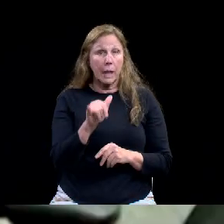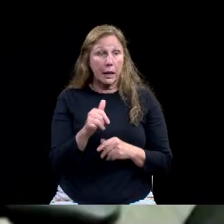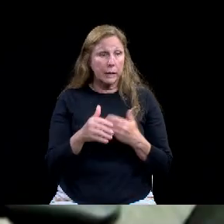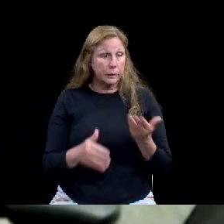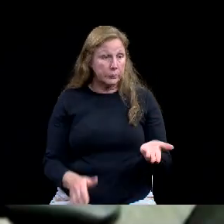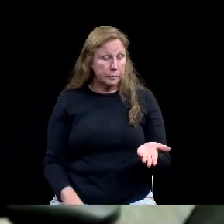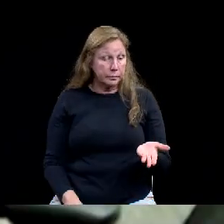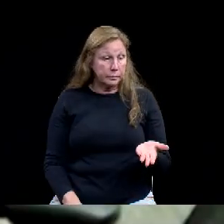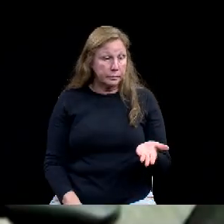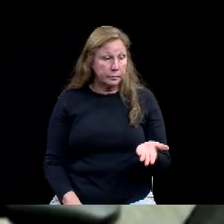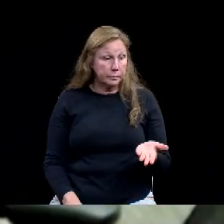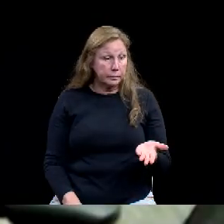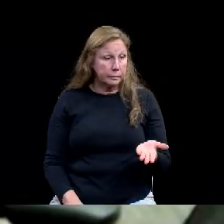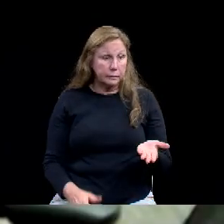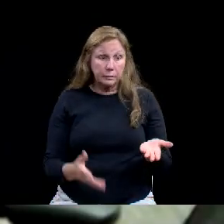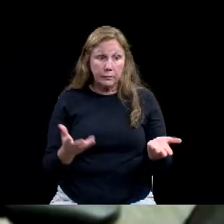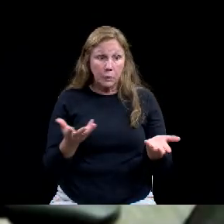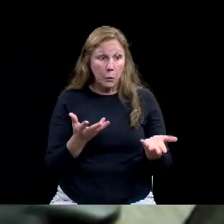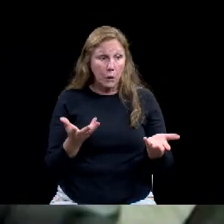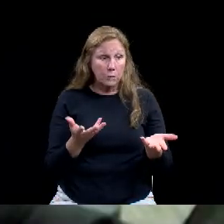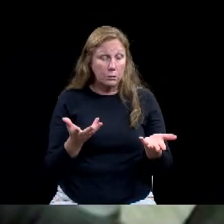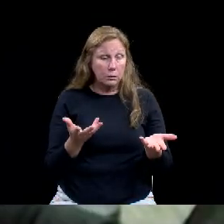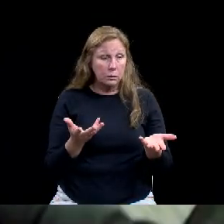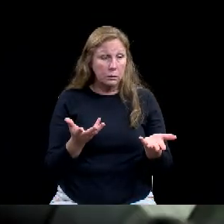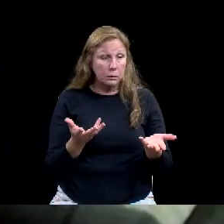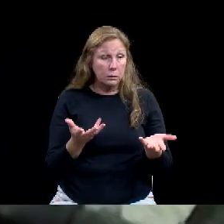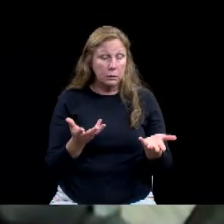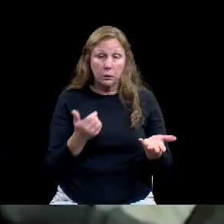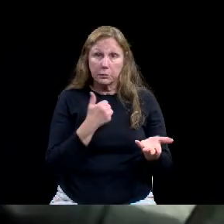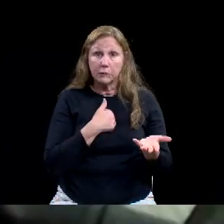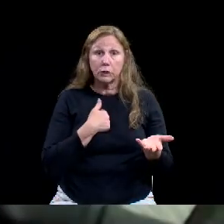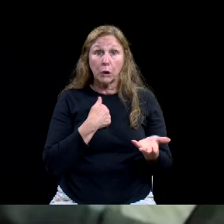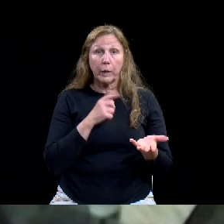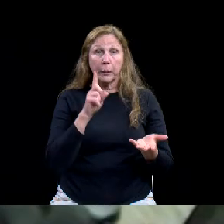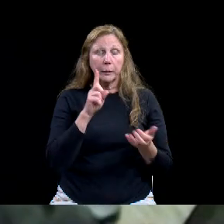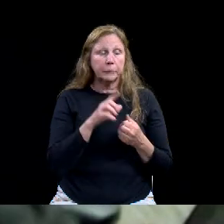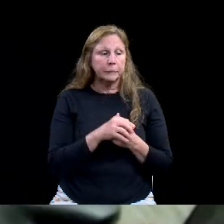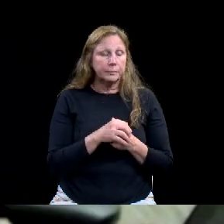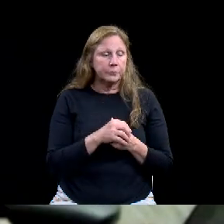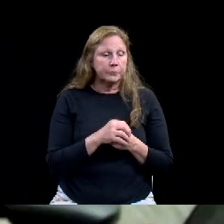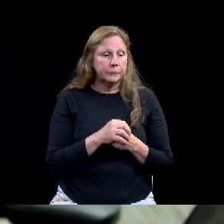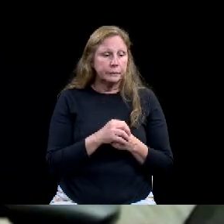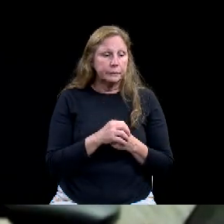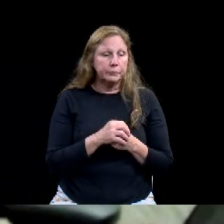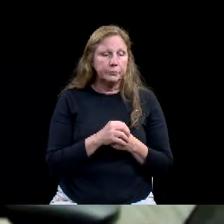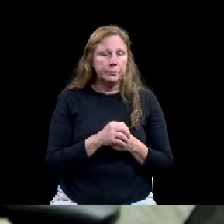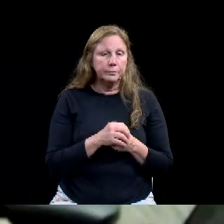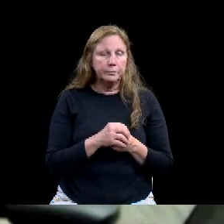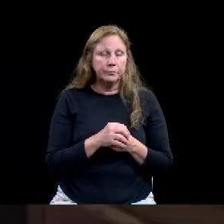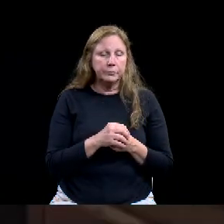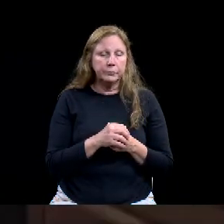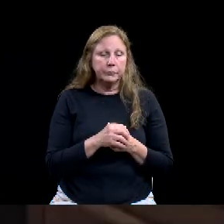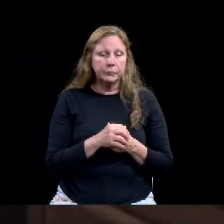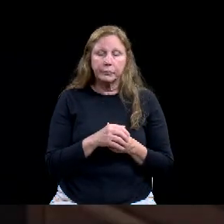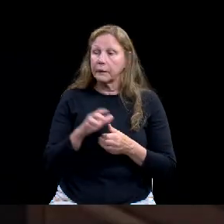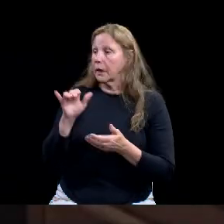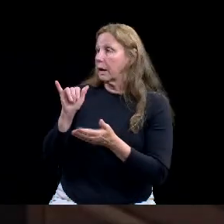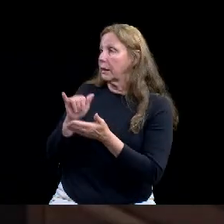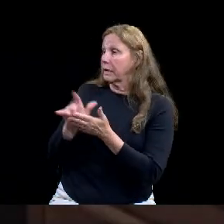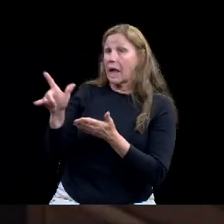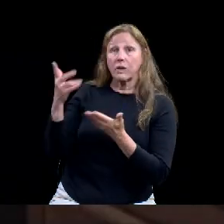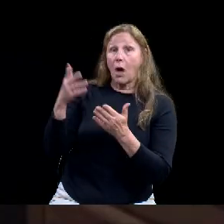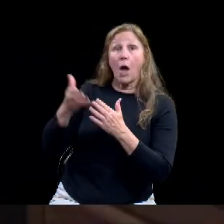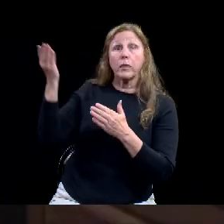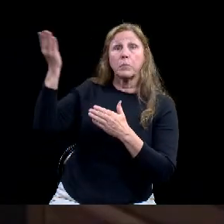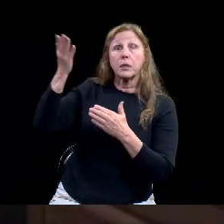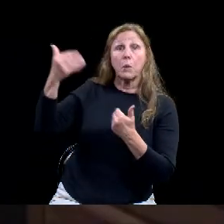That's a mayor council. That's all the presentations from staff today. think all we have left is a call for future agenda items. Are there any future agenda items?